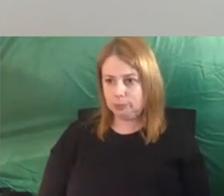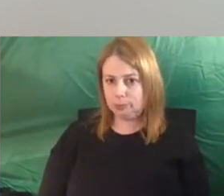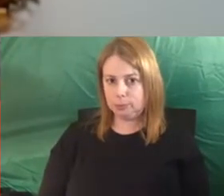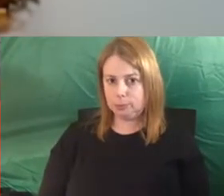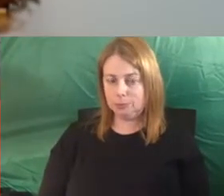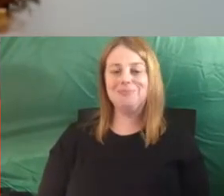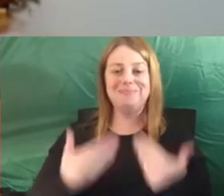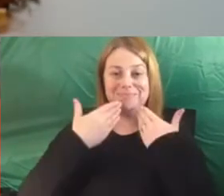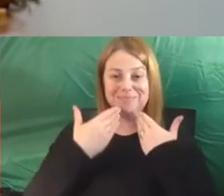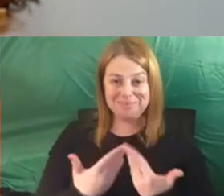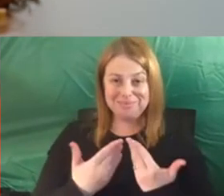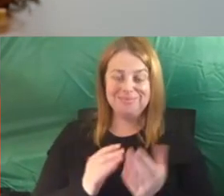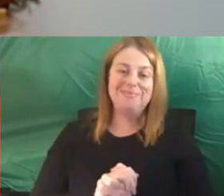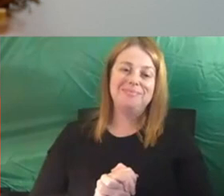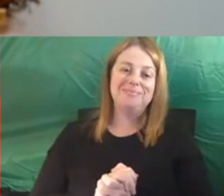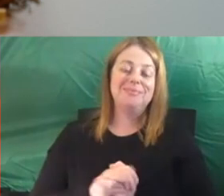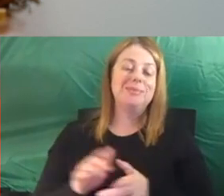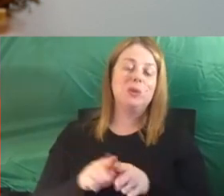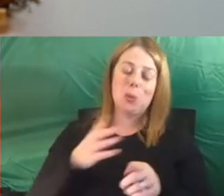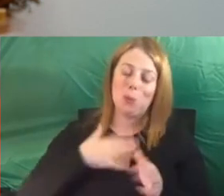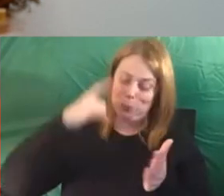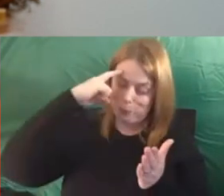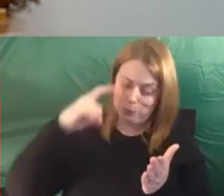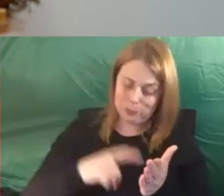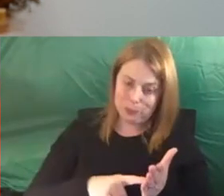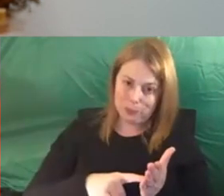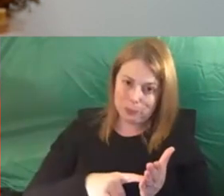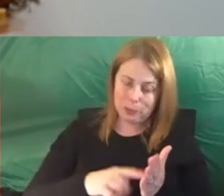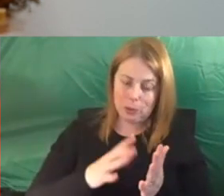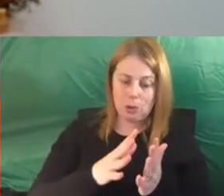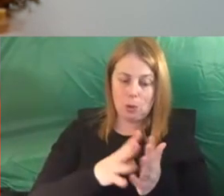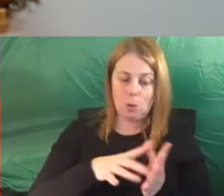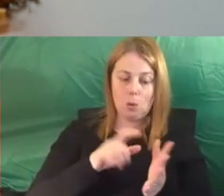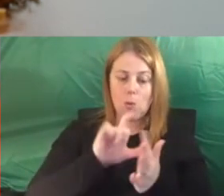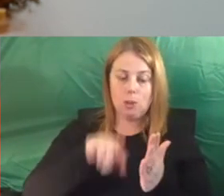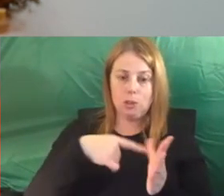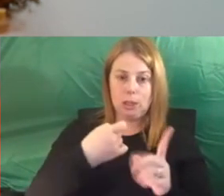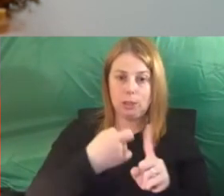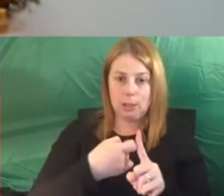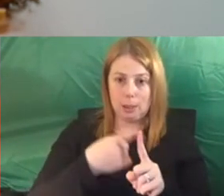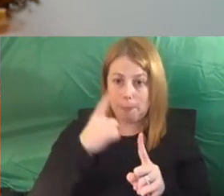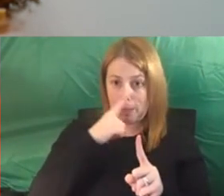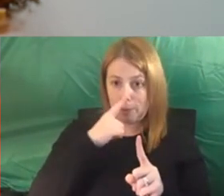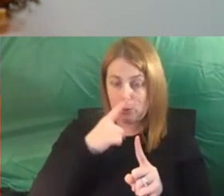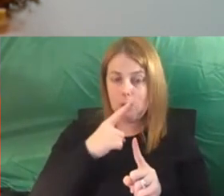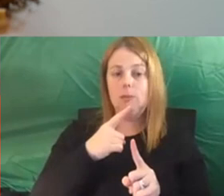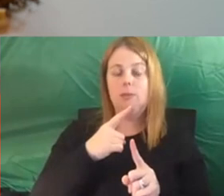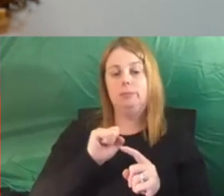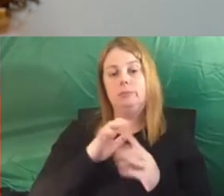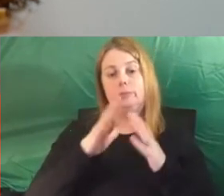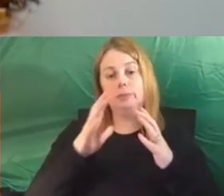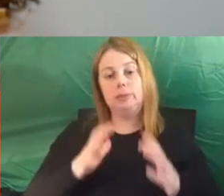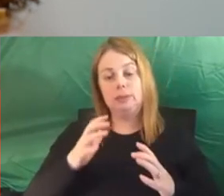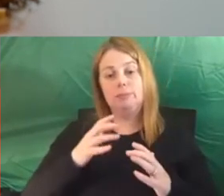Thanks, everyone. I'd also like to acknowledge the Wadjuks people of the Noongar nation and pay my respects to Elders past, present and